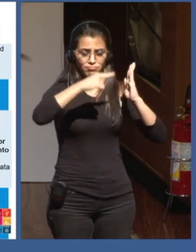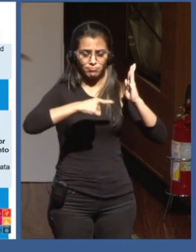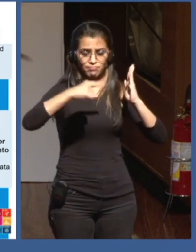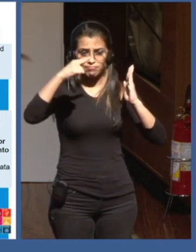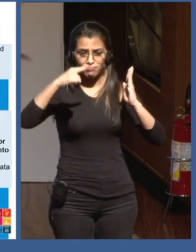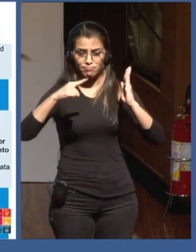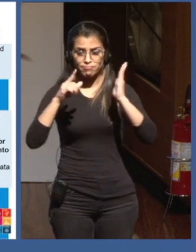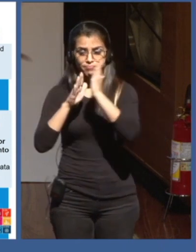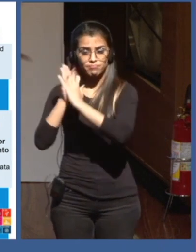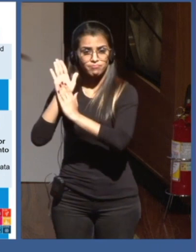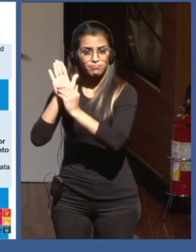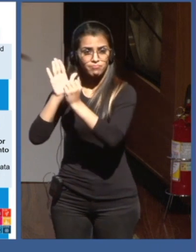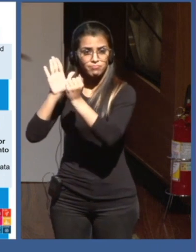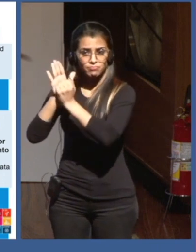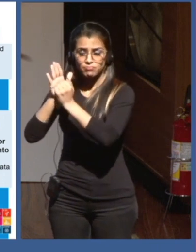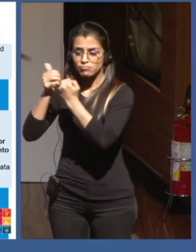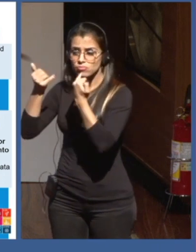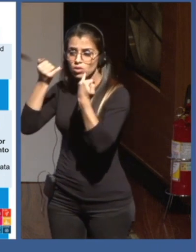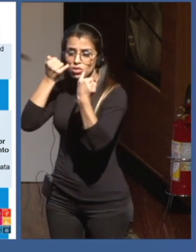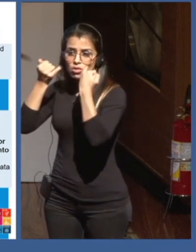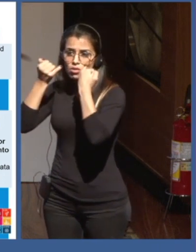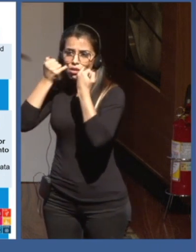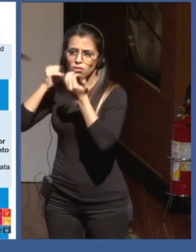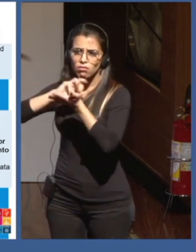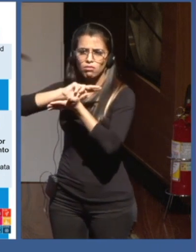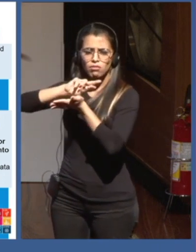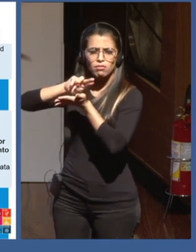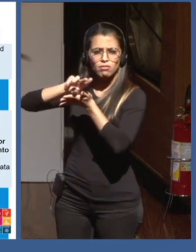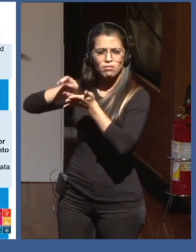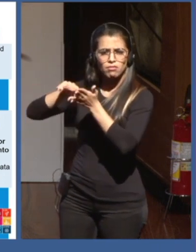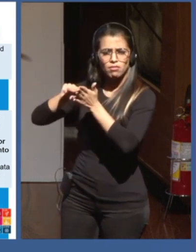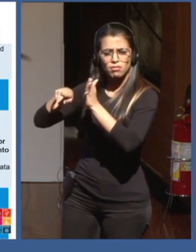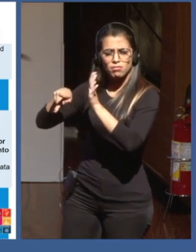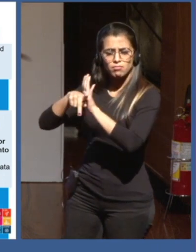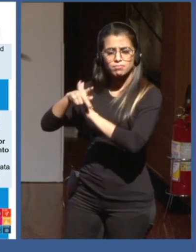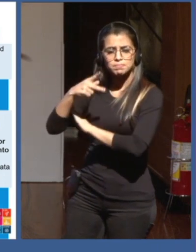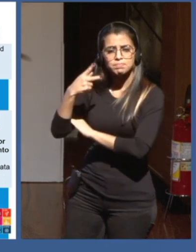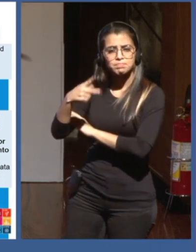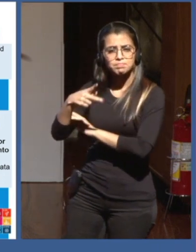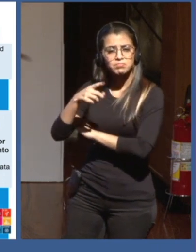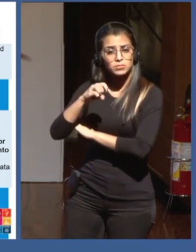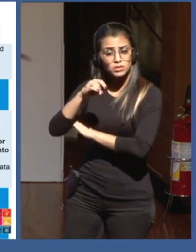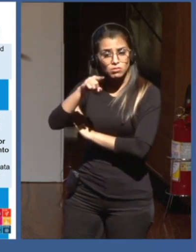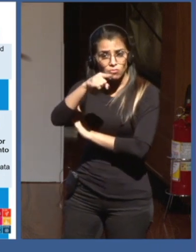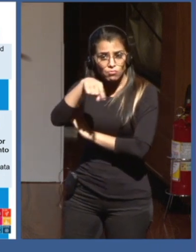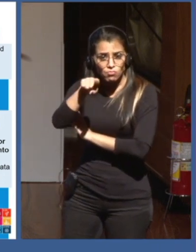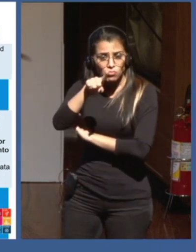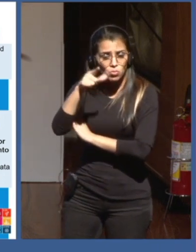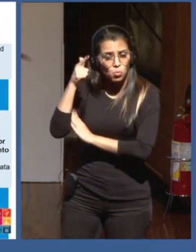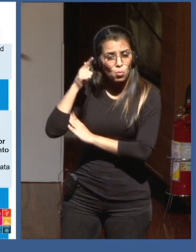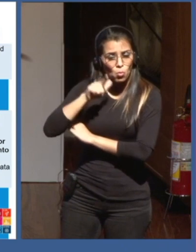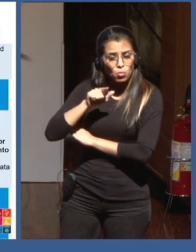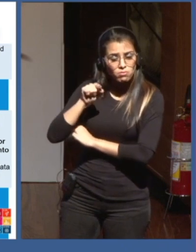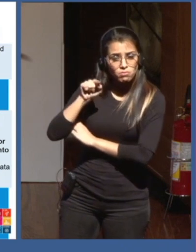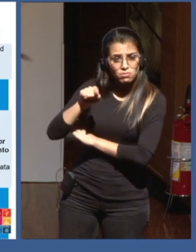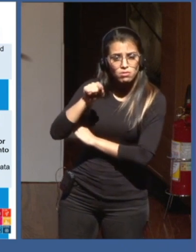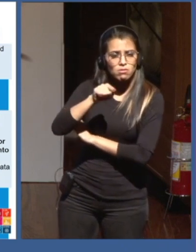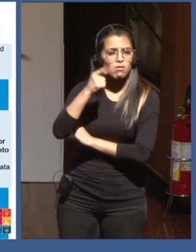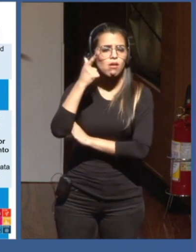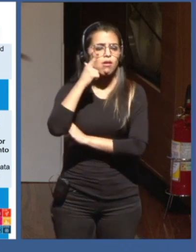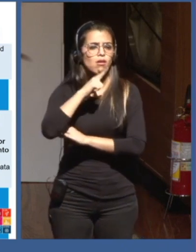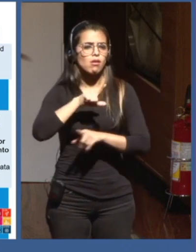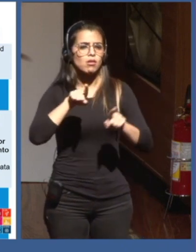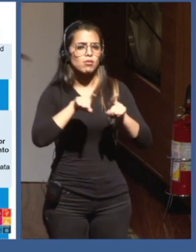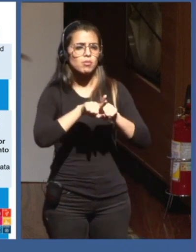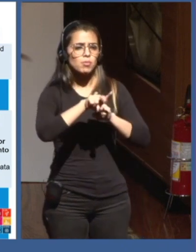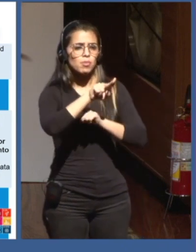range of social questions. You would be able to measure the SDGs using private sector data at scale. You would be